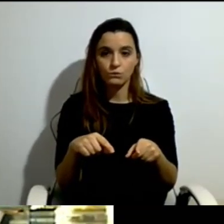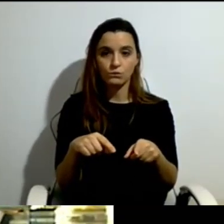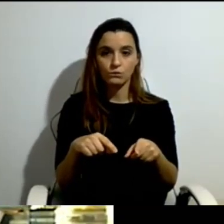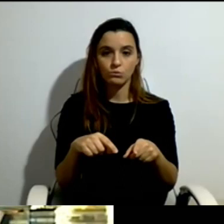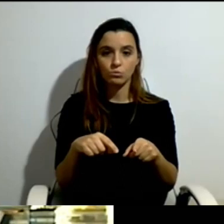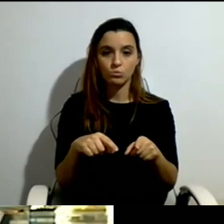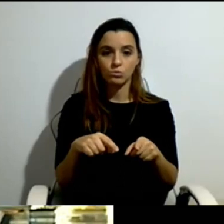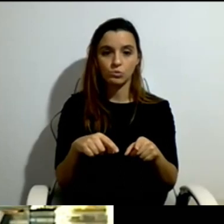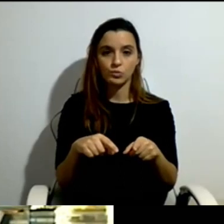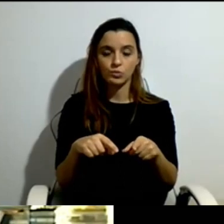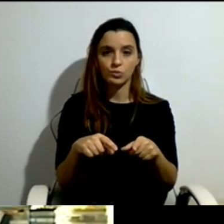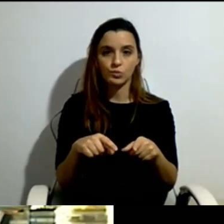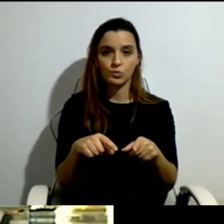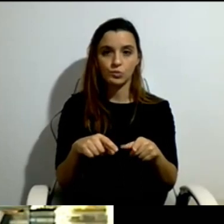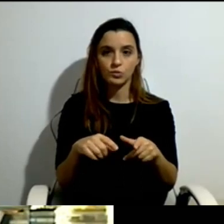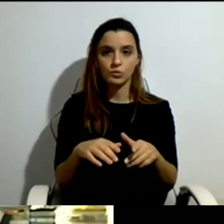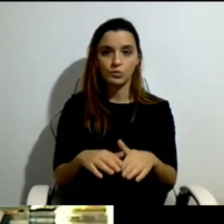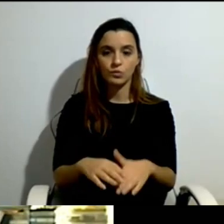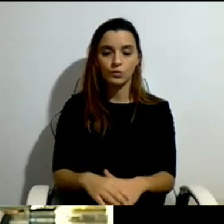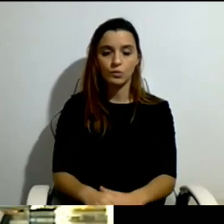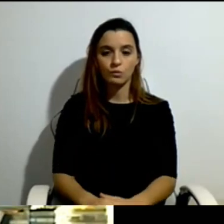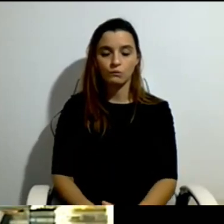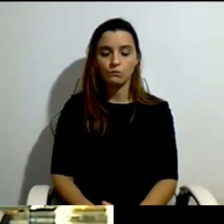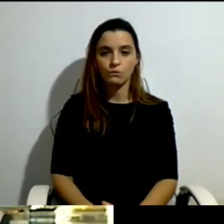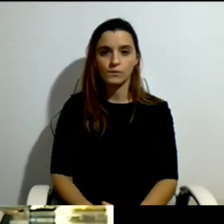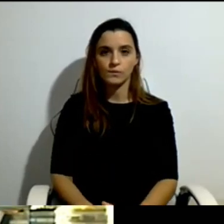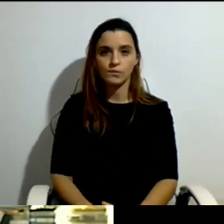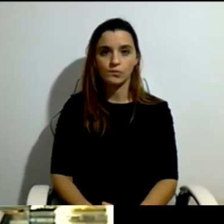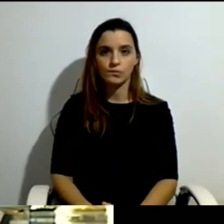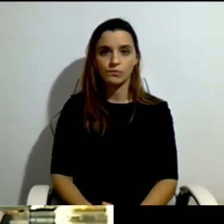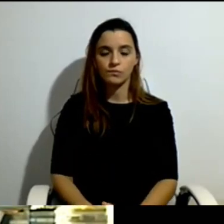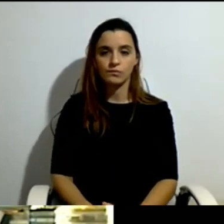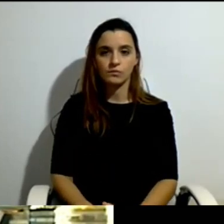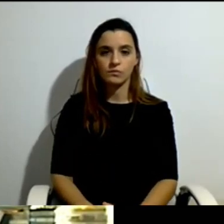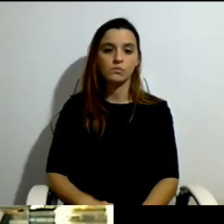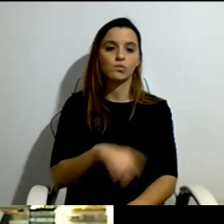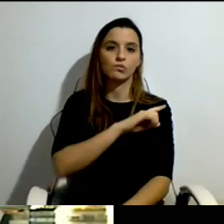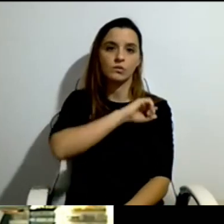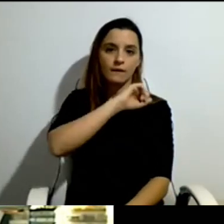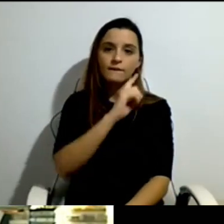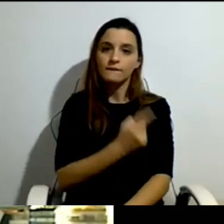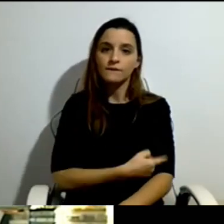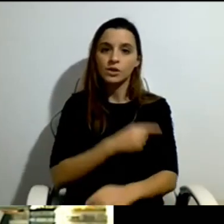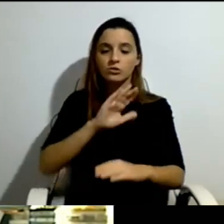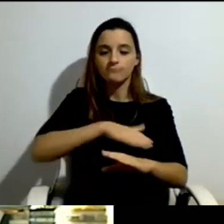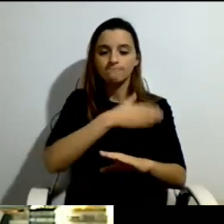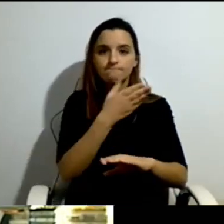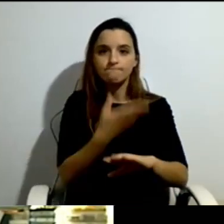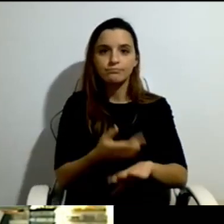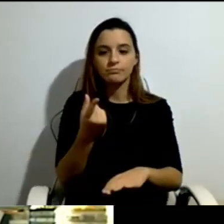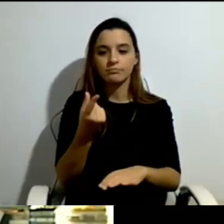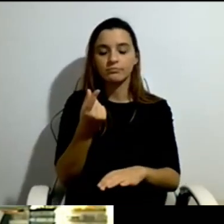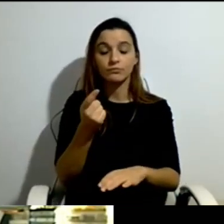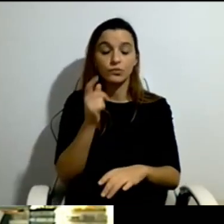that forced the National Invalidity Insurance to finally open the model that we